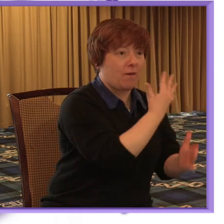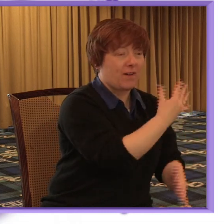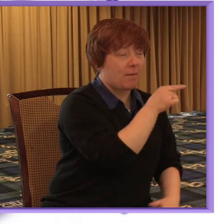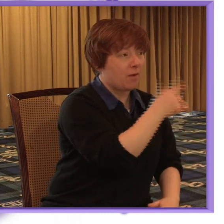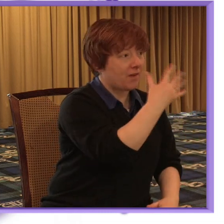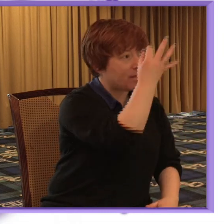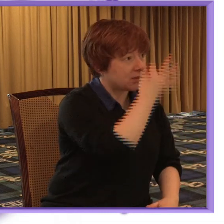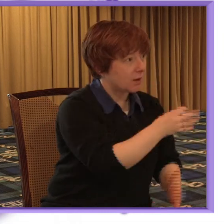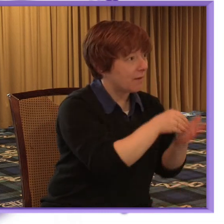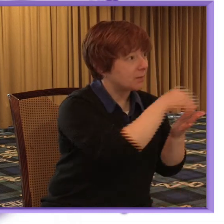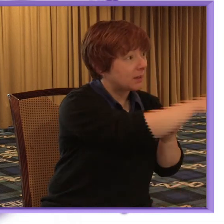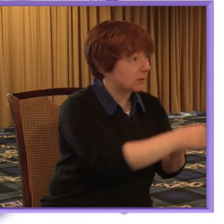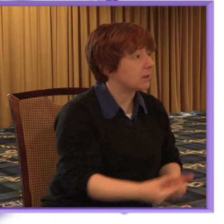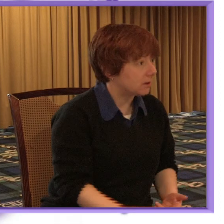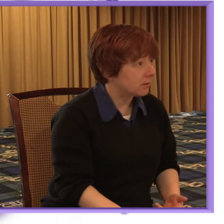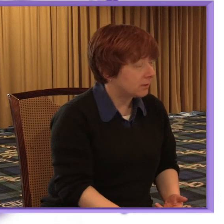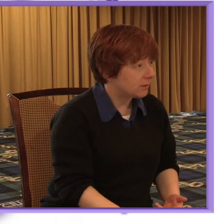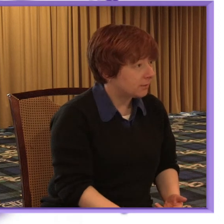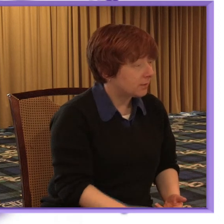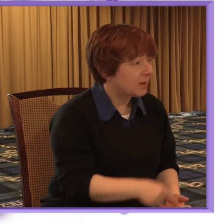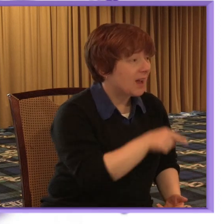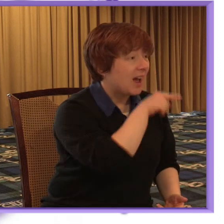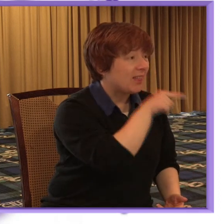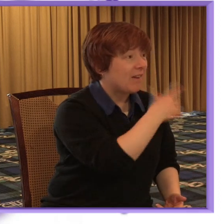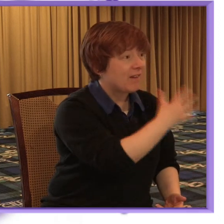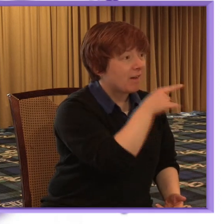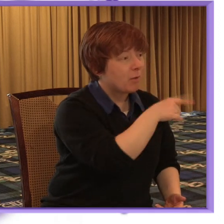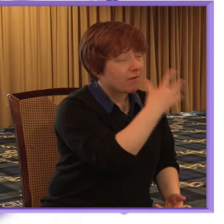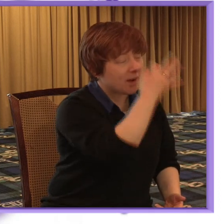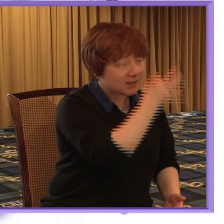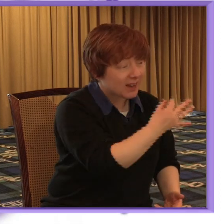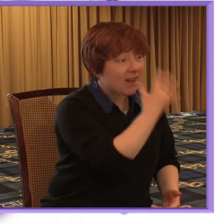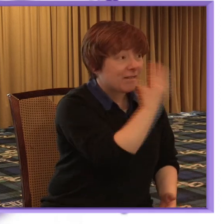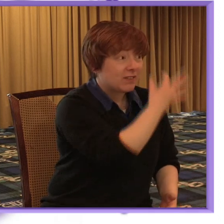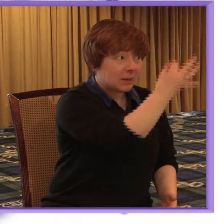15 percent is only 15 percent is spent on researching psychological therapies